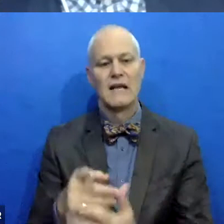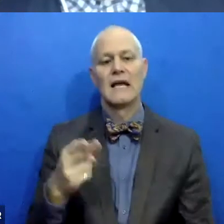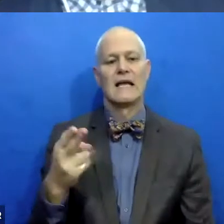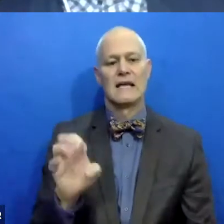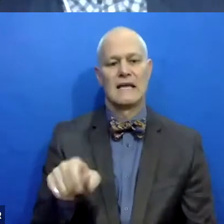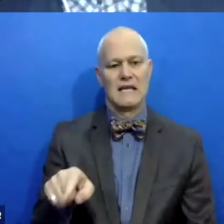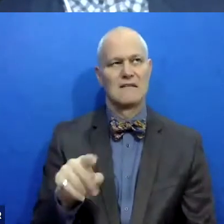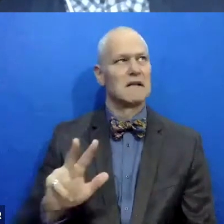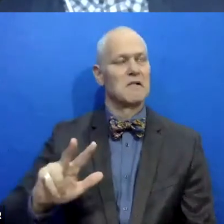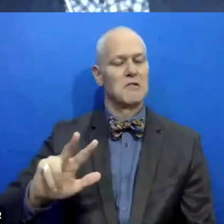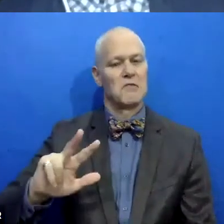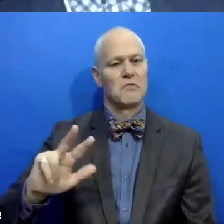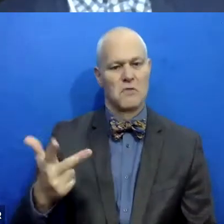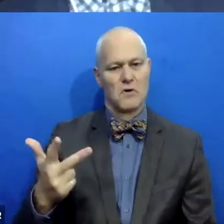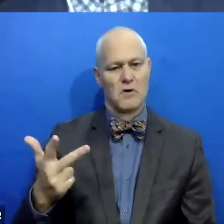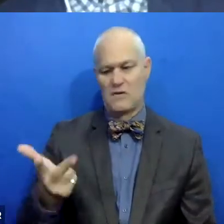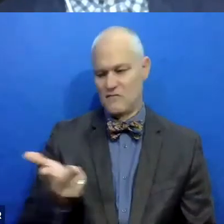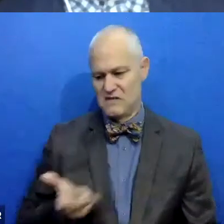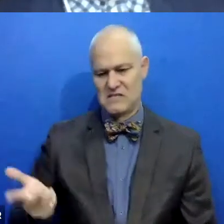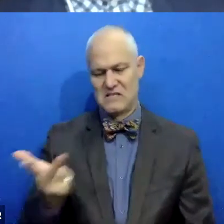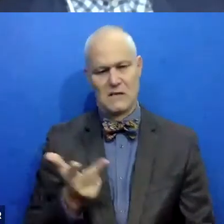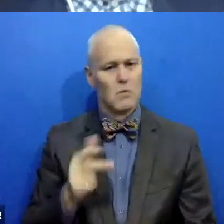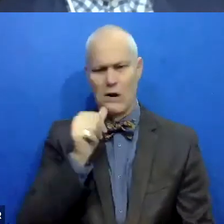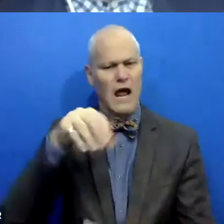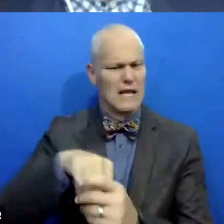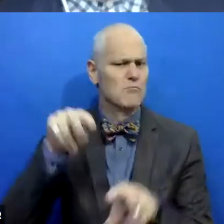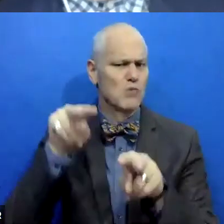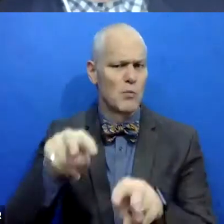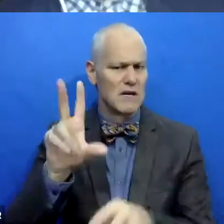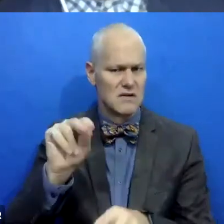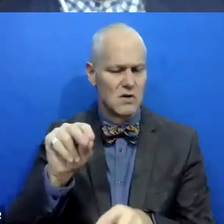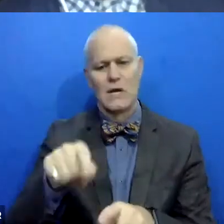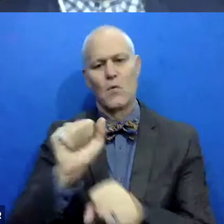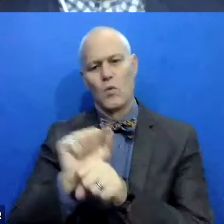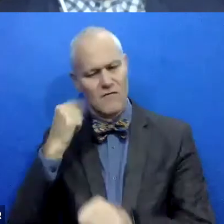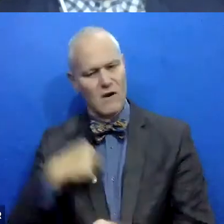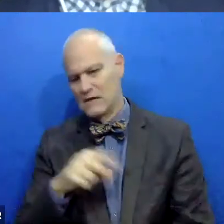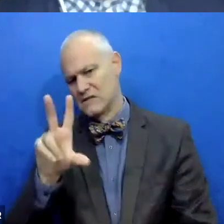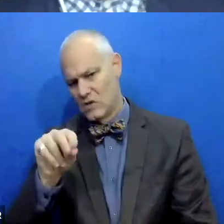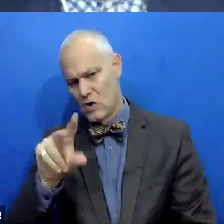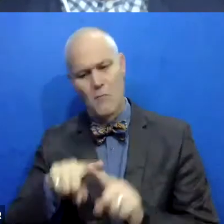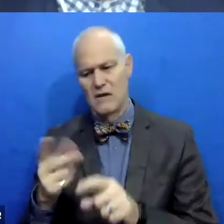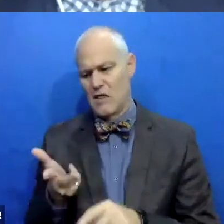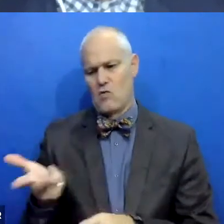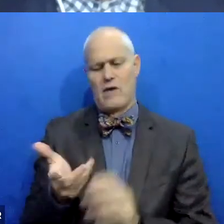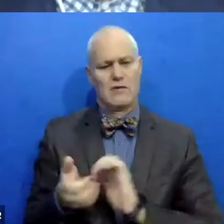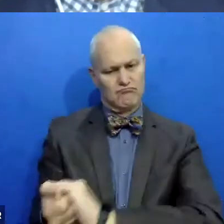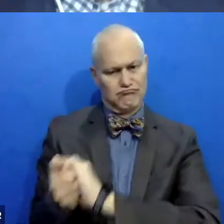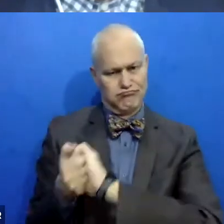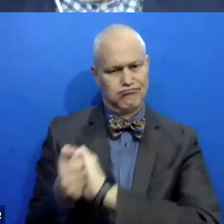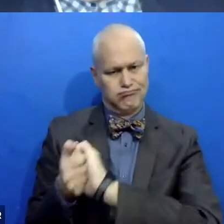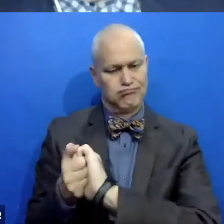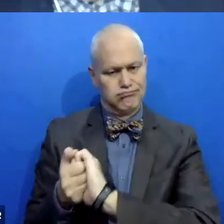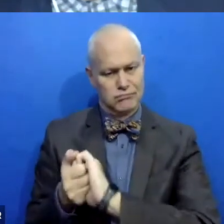like the third member of our team. We're not part of probation. He doesn't work for us, but we are very, very, um, consistently working